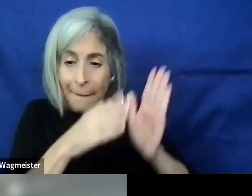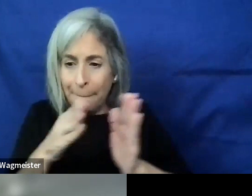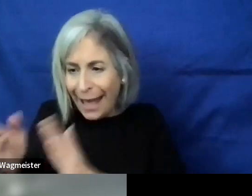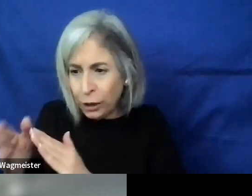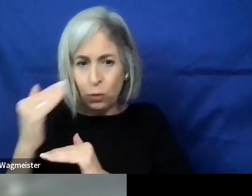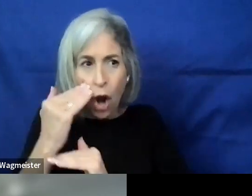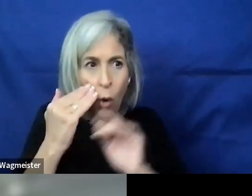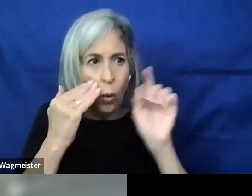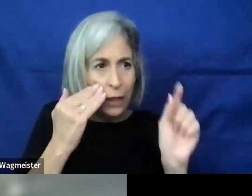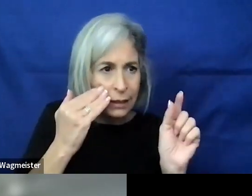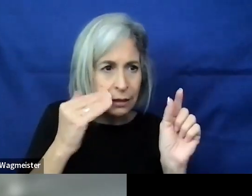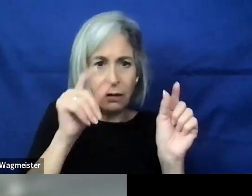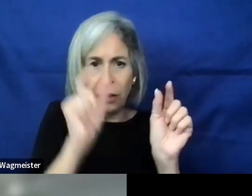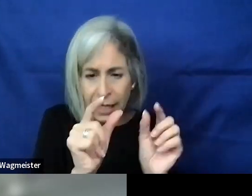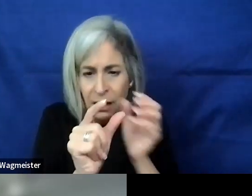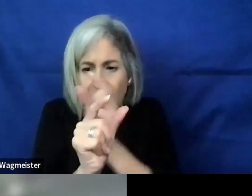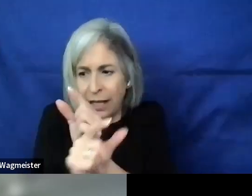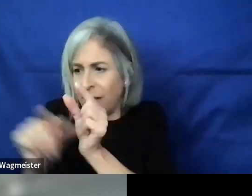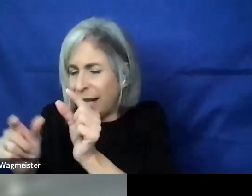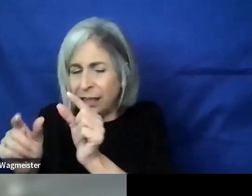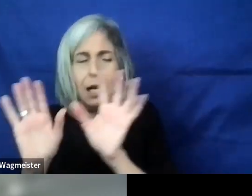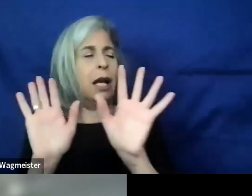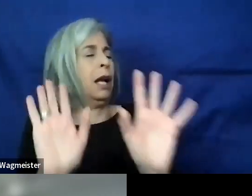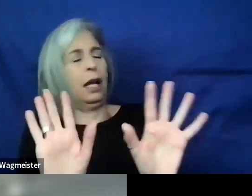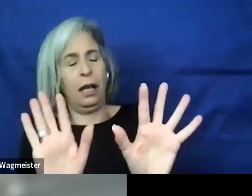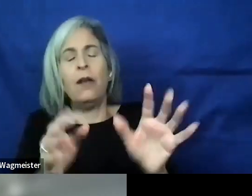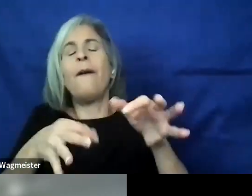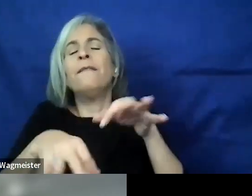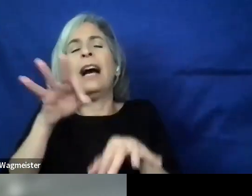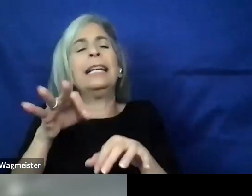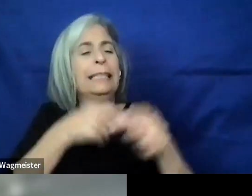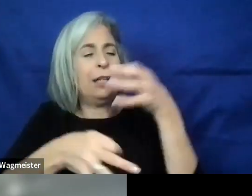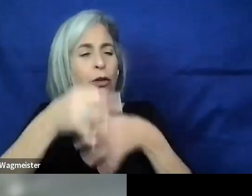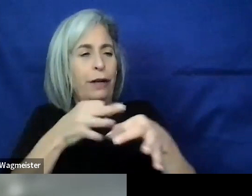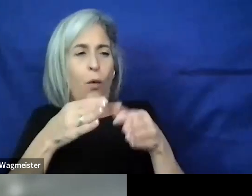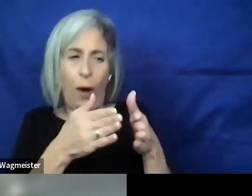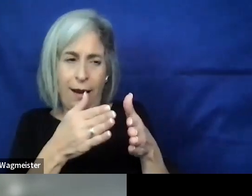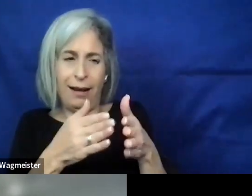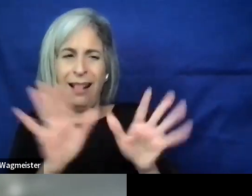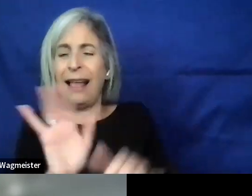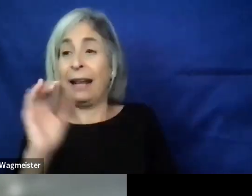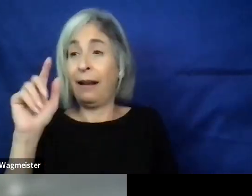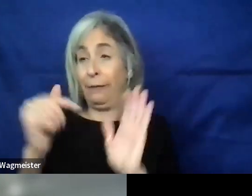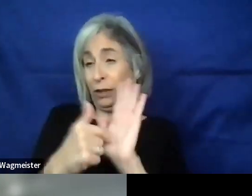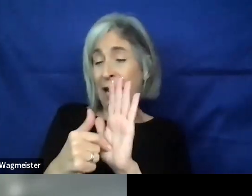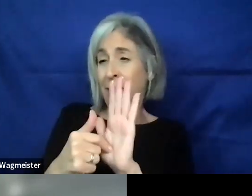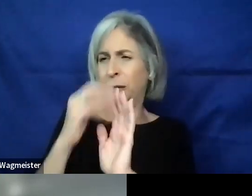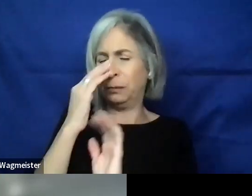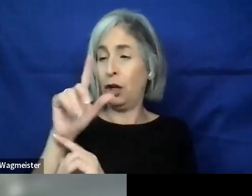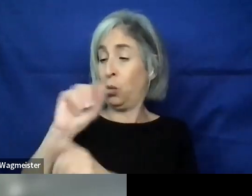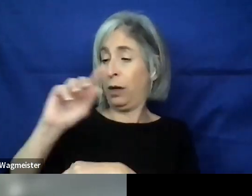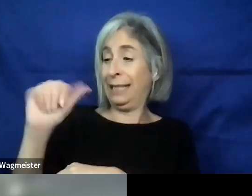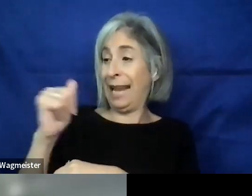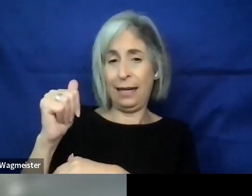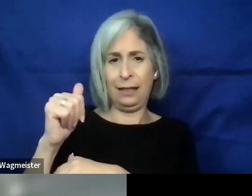know how it works, then we're going to need to find some alternative ways to do it. It's just like in 2010, we first started seeing